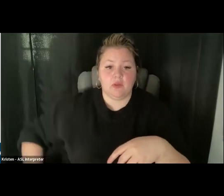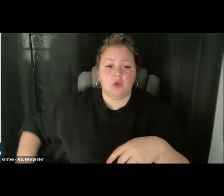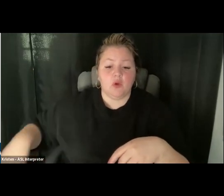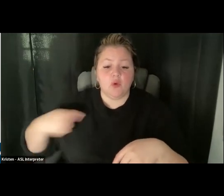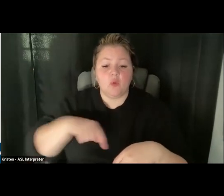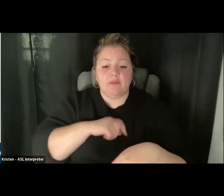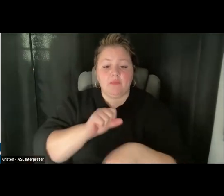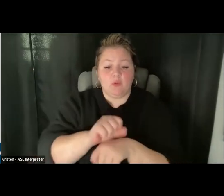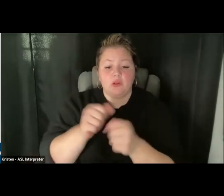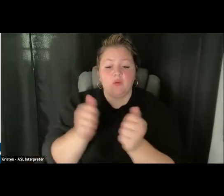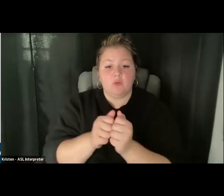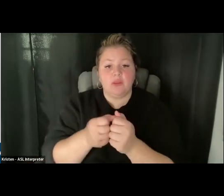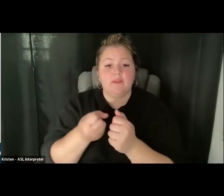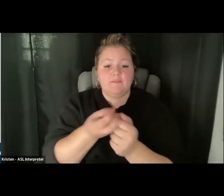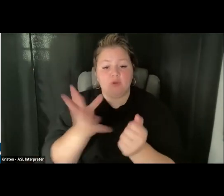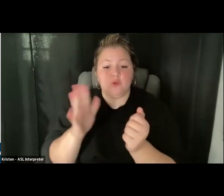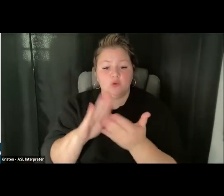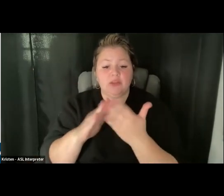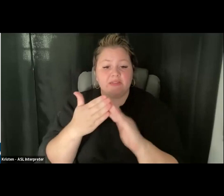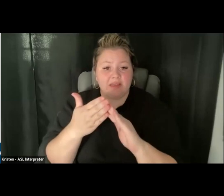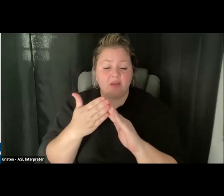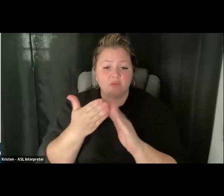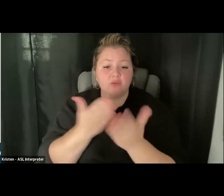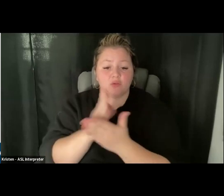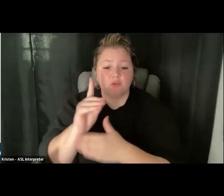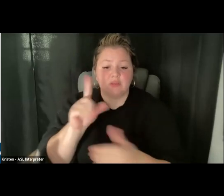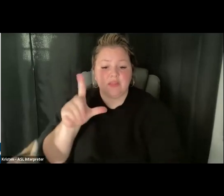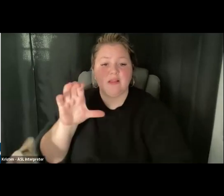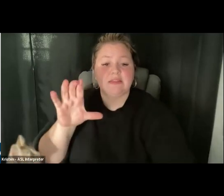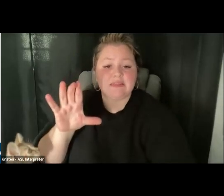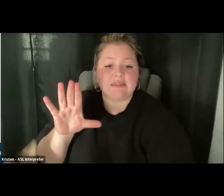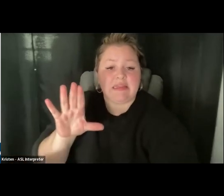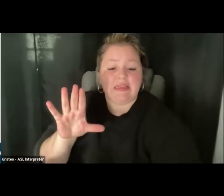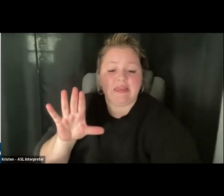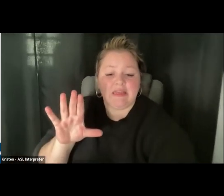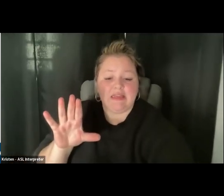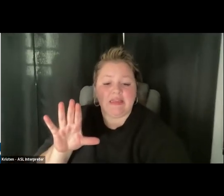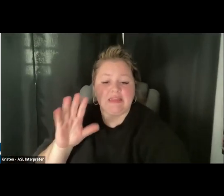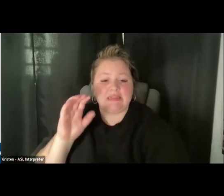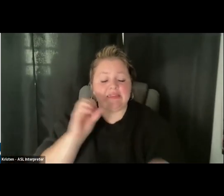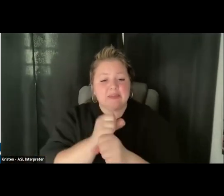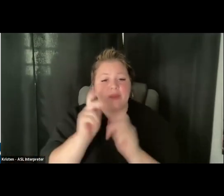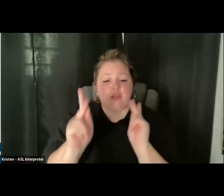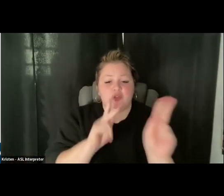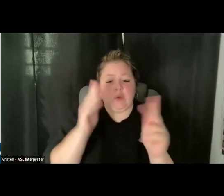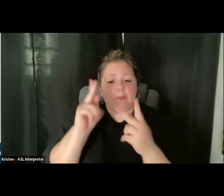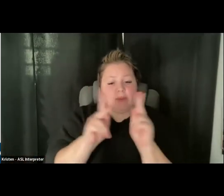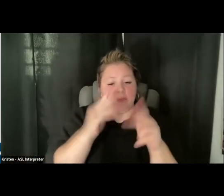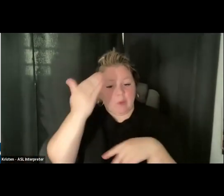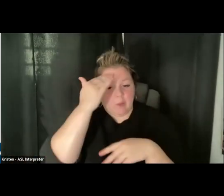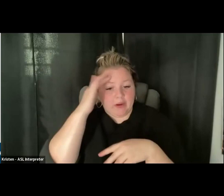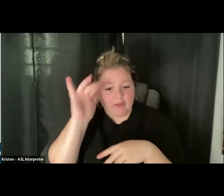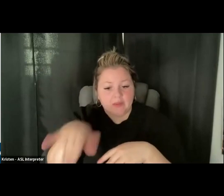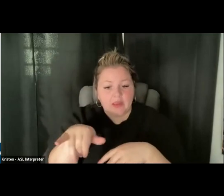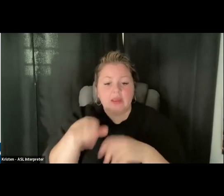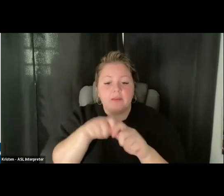to make sure that people are aware of it and to make sure that the towns are aware of it and put news out.